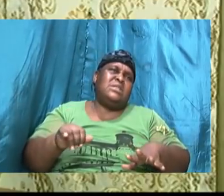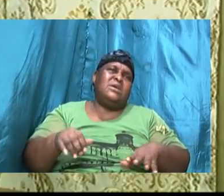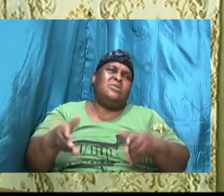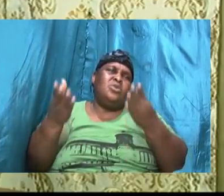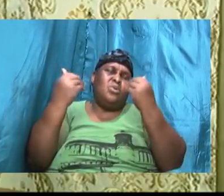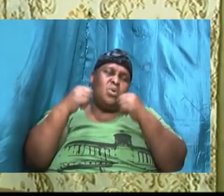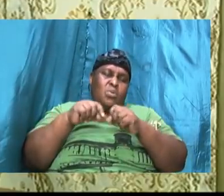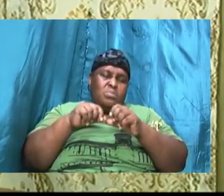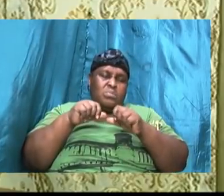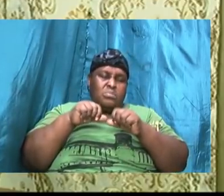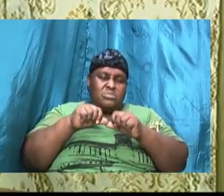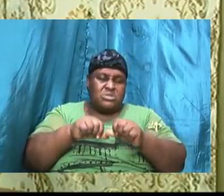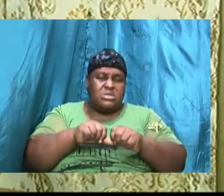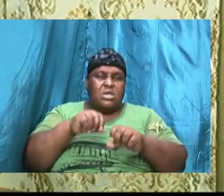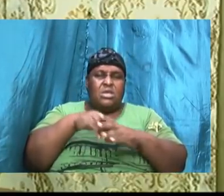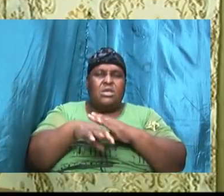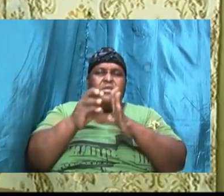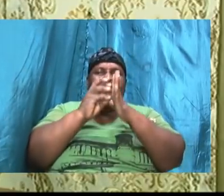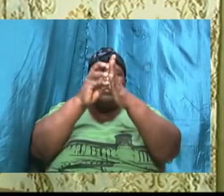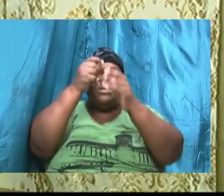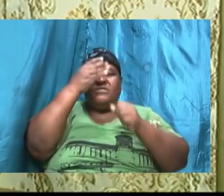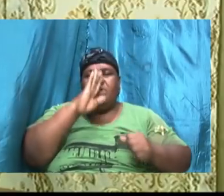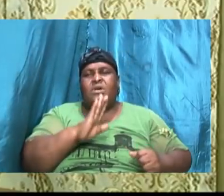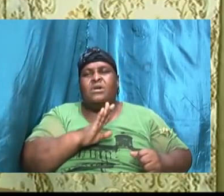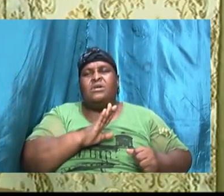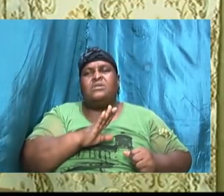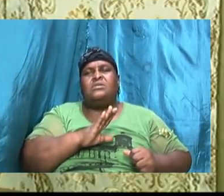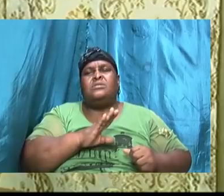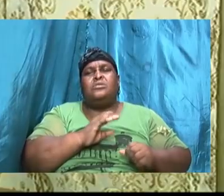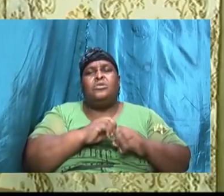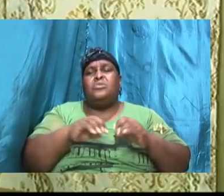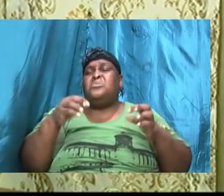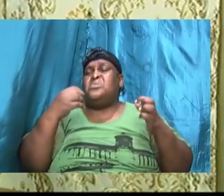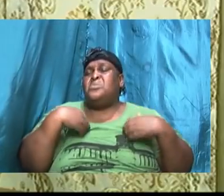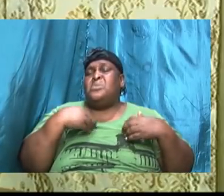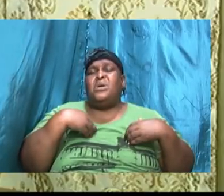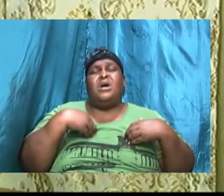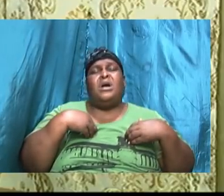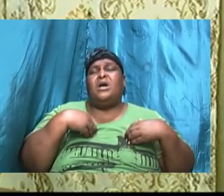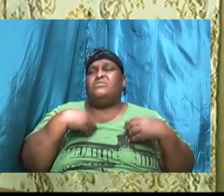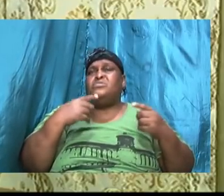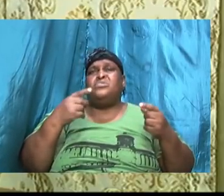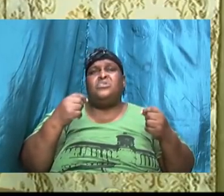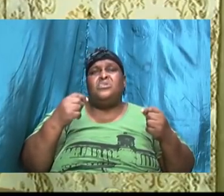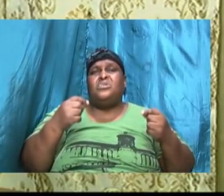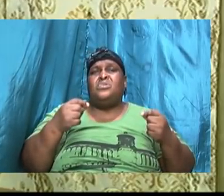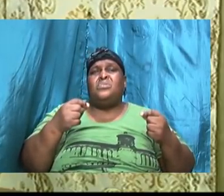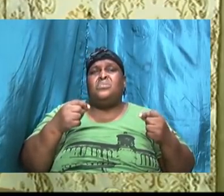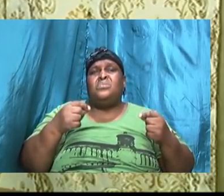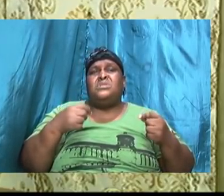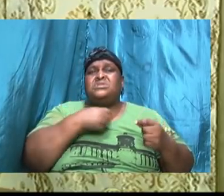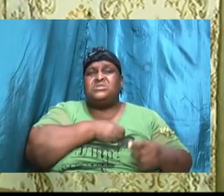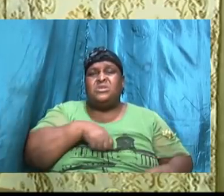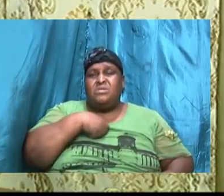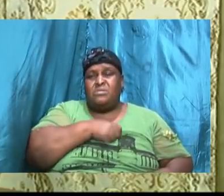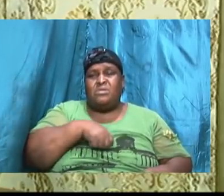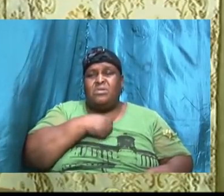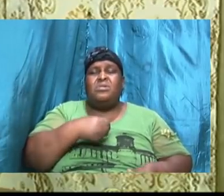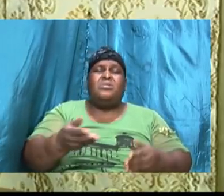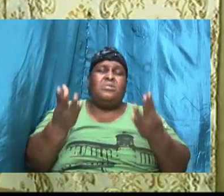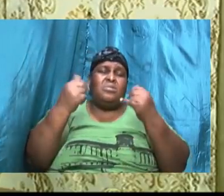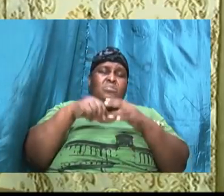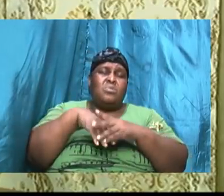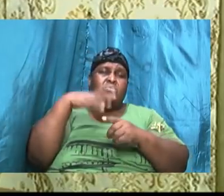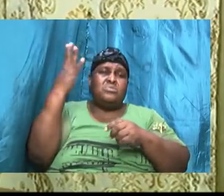and will not have to deal with the repercussions that come with going outside of